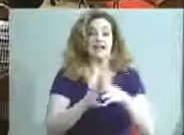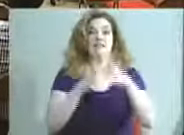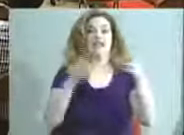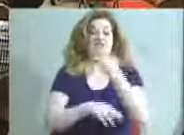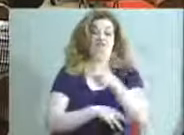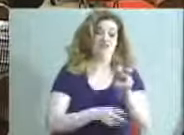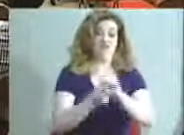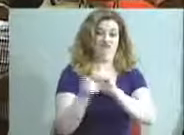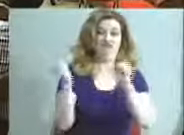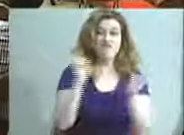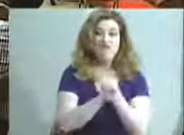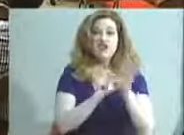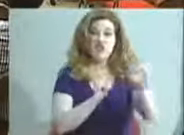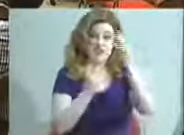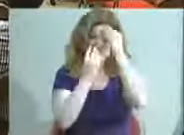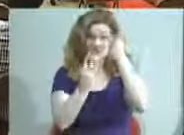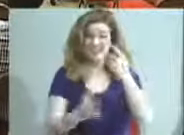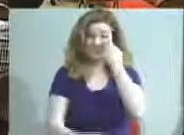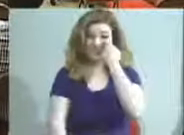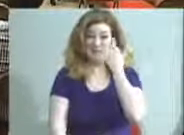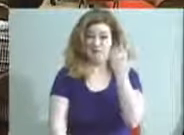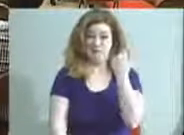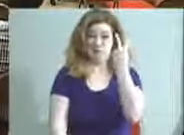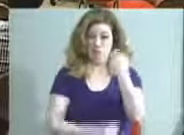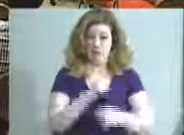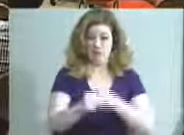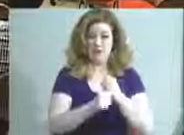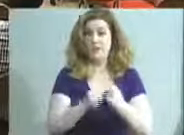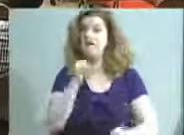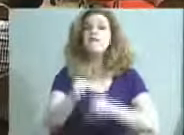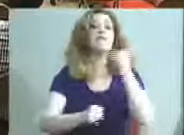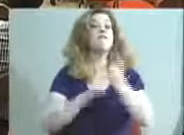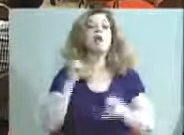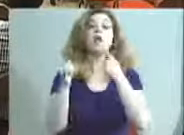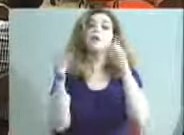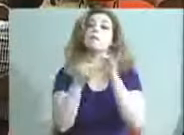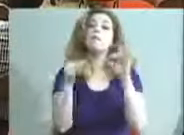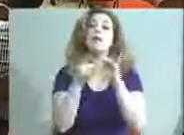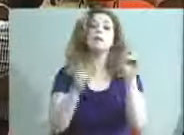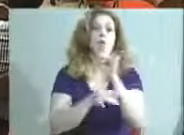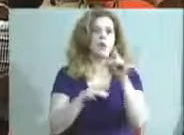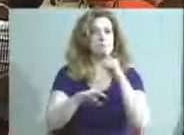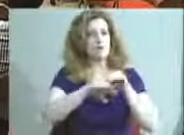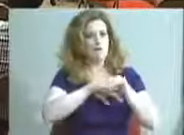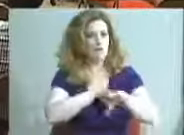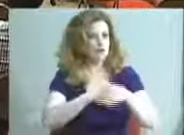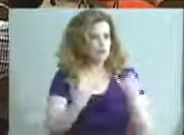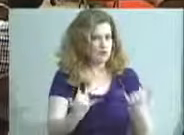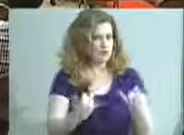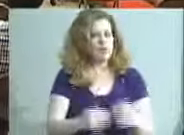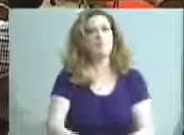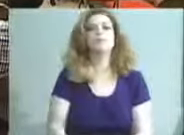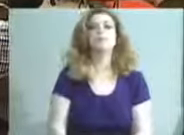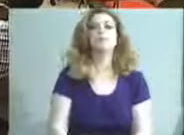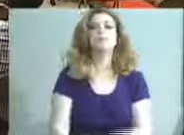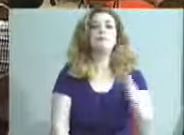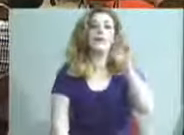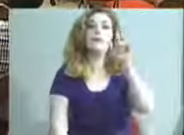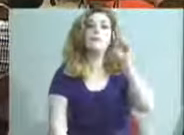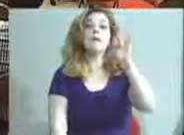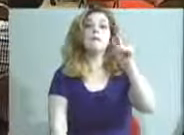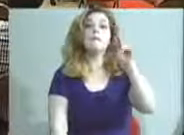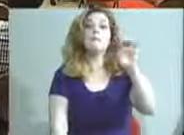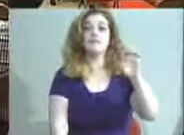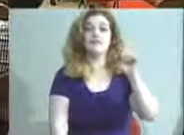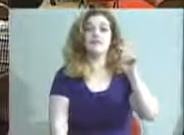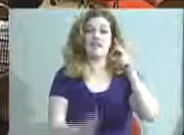data in the past two years. And then the final thing that I'll mention that's also been referred to tonight, the Bellarmine Literacy